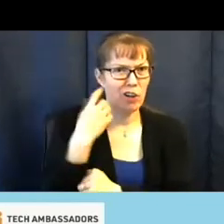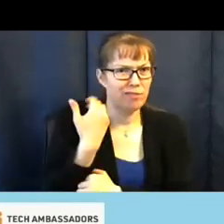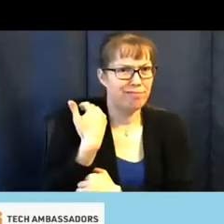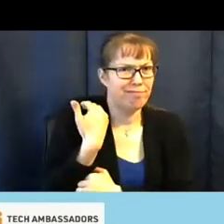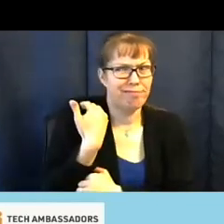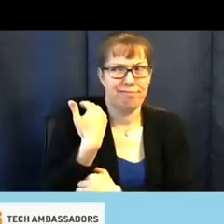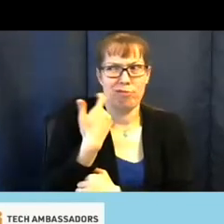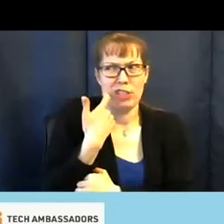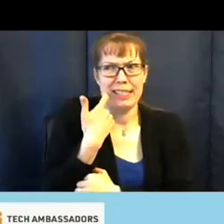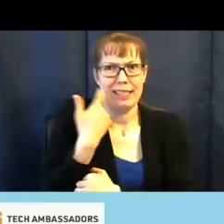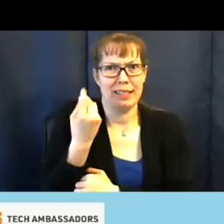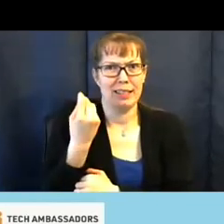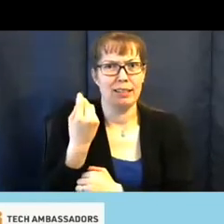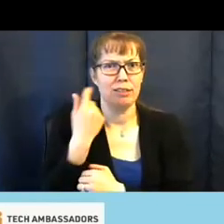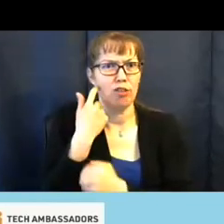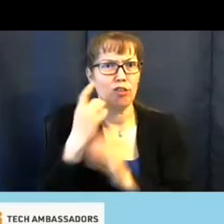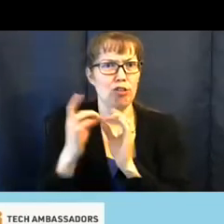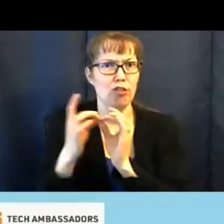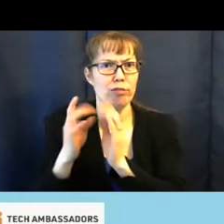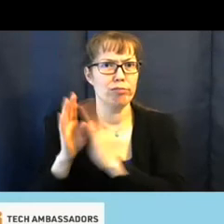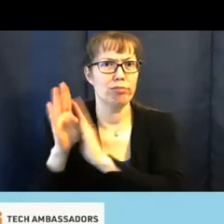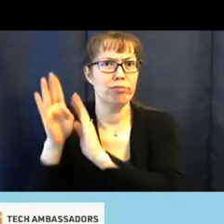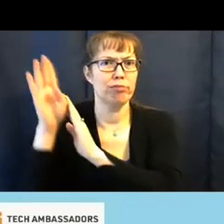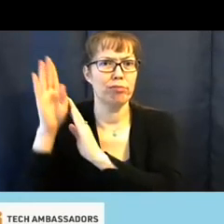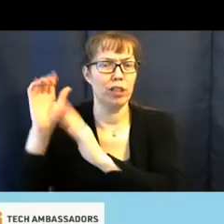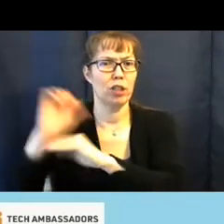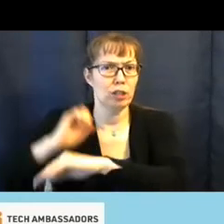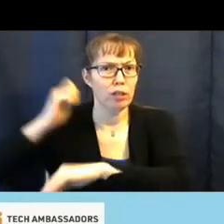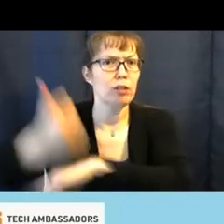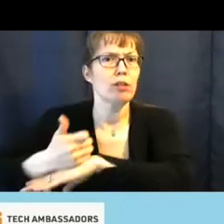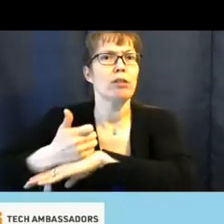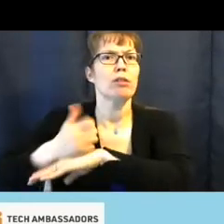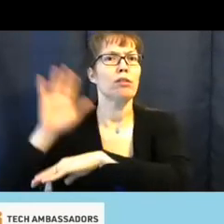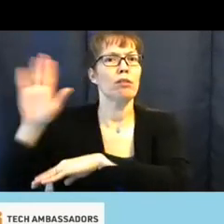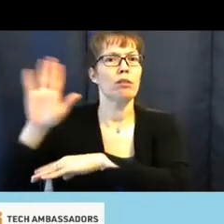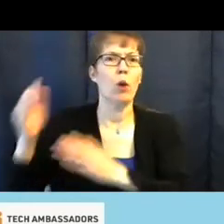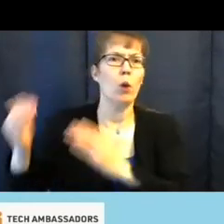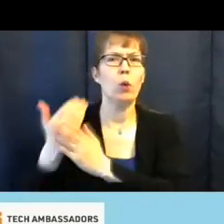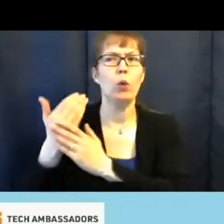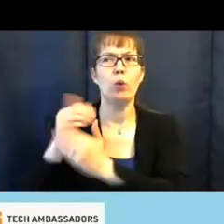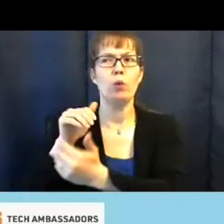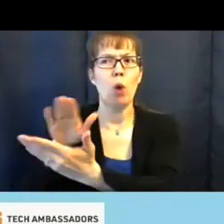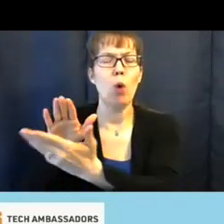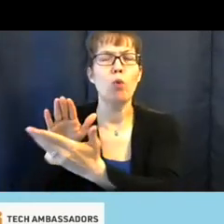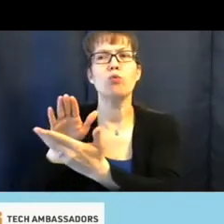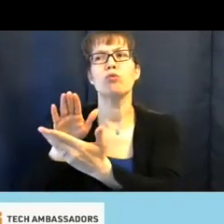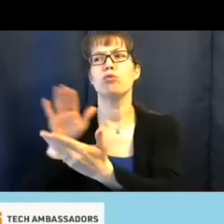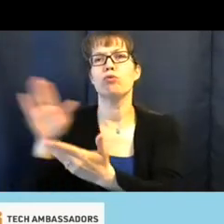recently. They are implementing new ways of